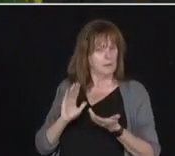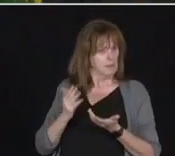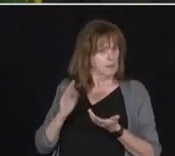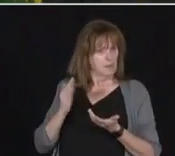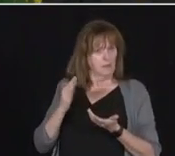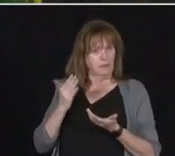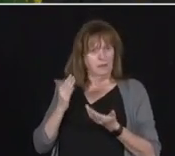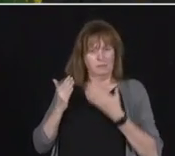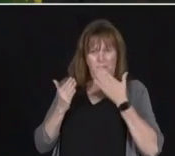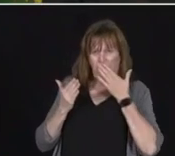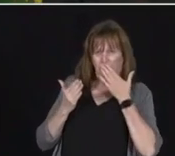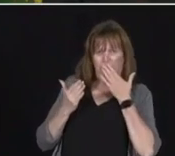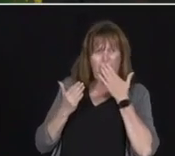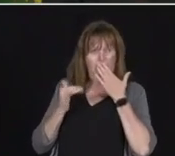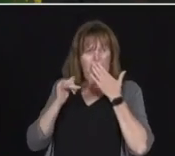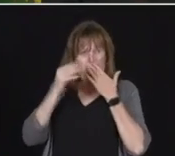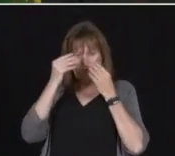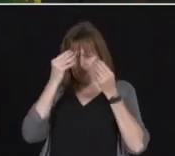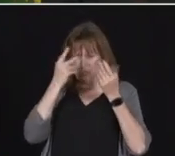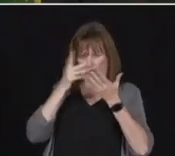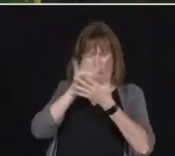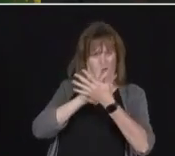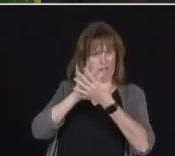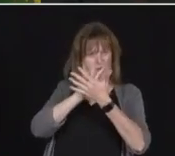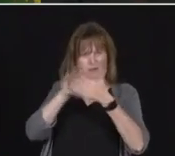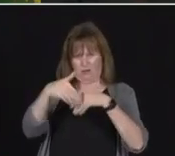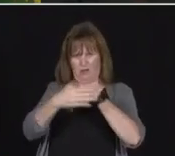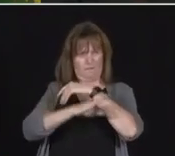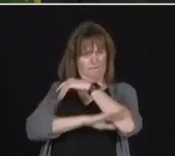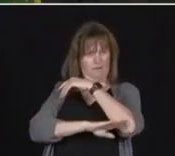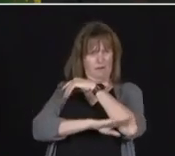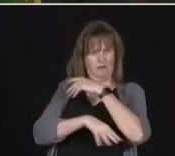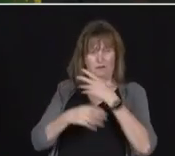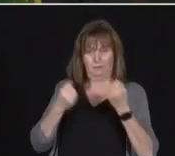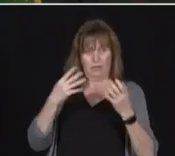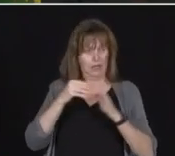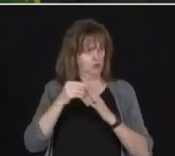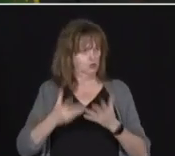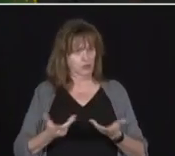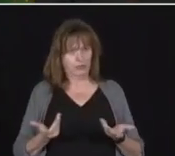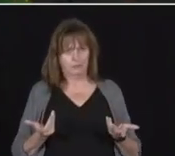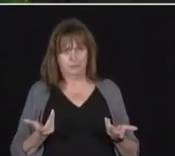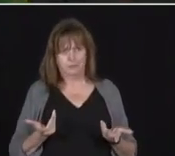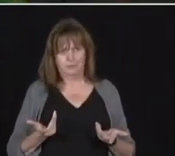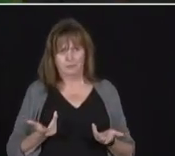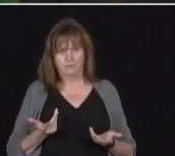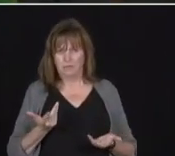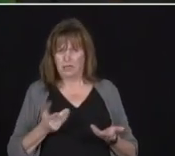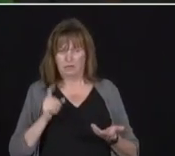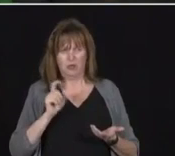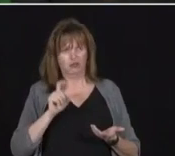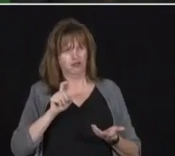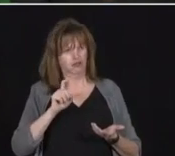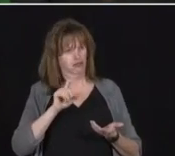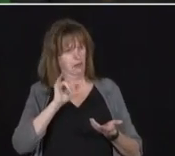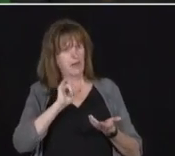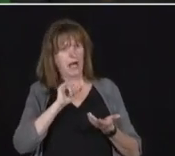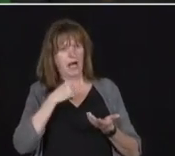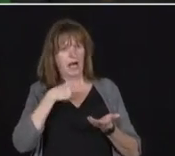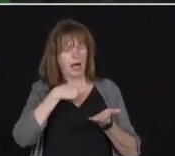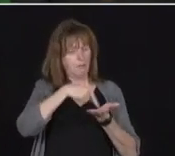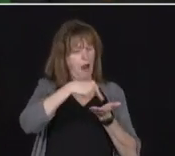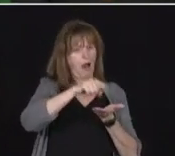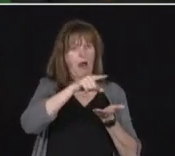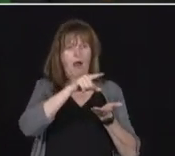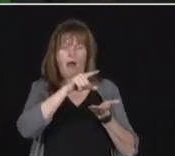fall semester looming. Students have said perhaps they should have the option of lower tuition or or even postponing their